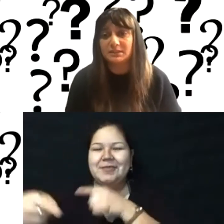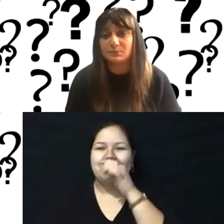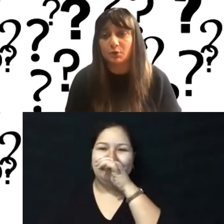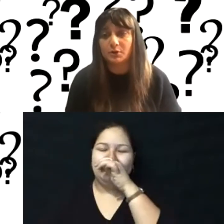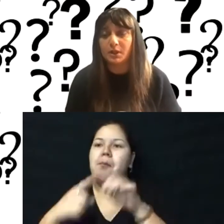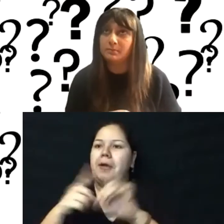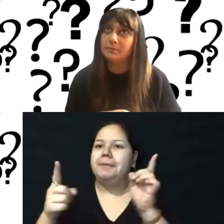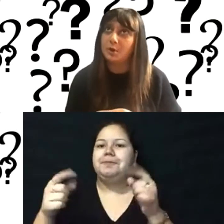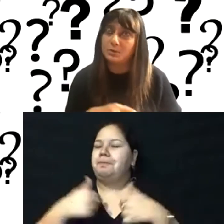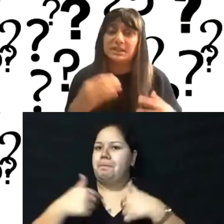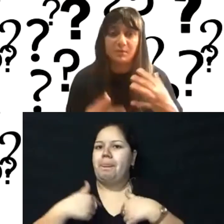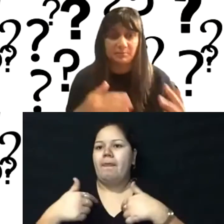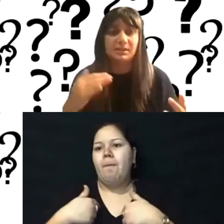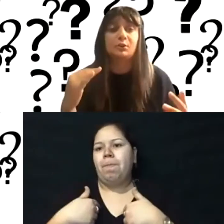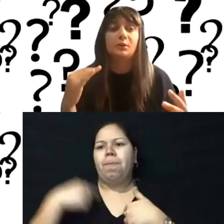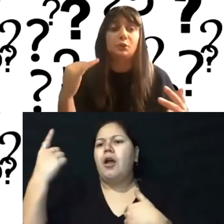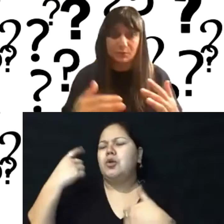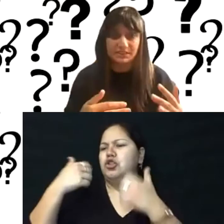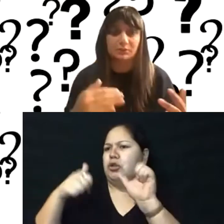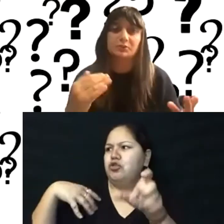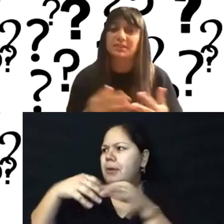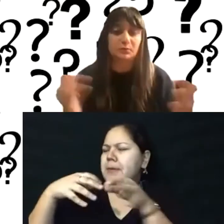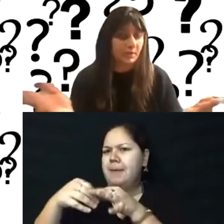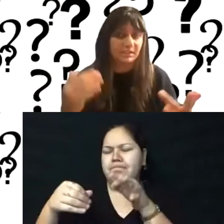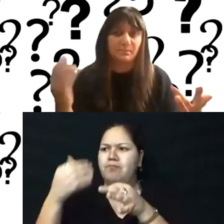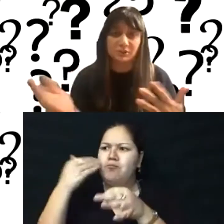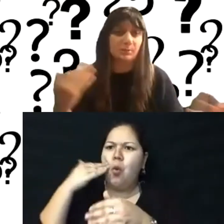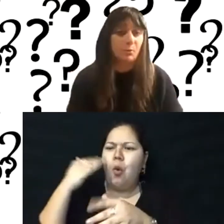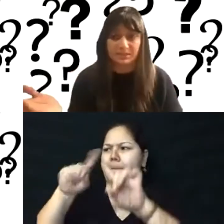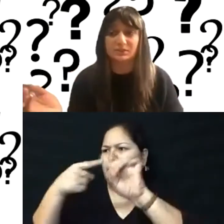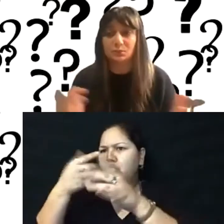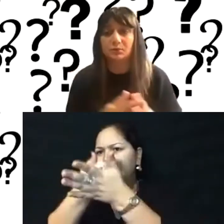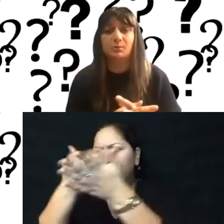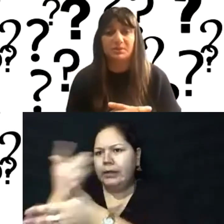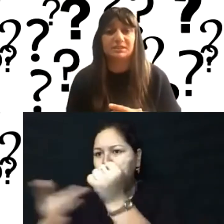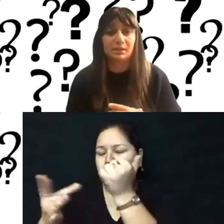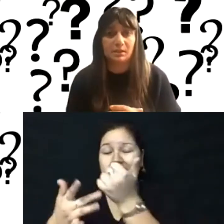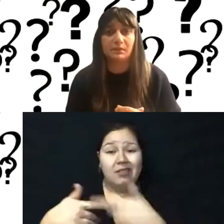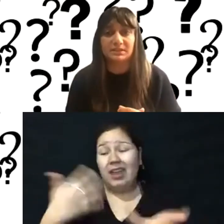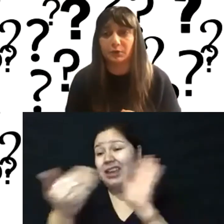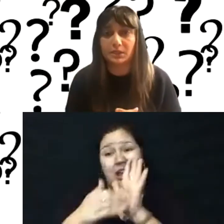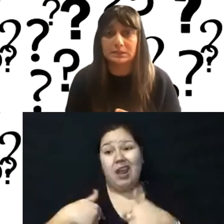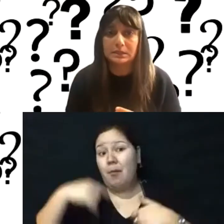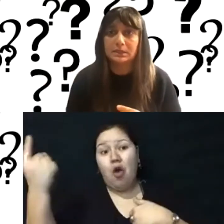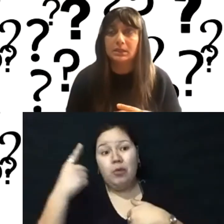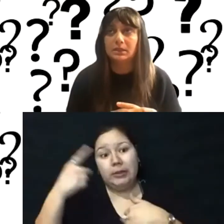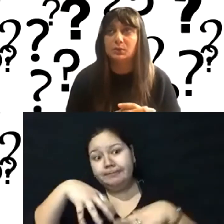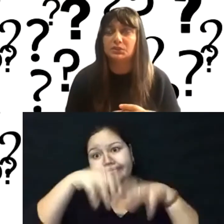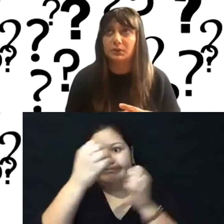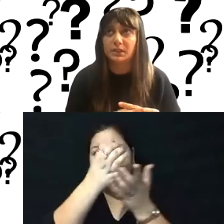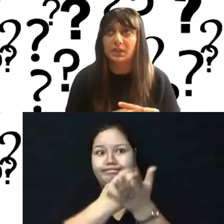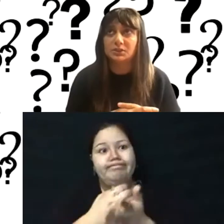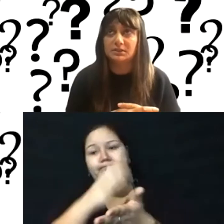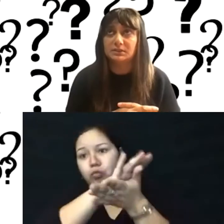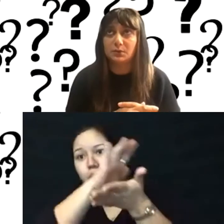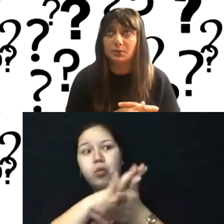for me, it's more, I'm always keeping up to date on the newest technologies. I go to, as I mentioned, I'm always in school. I'm always studying these areas and doing